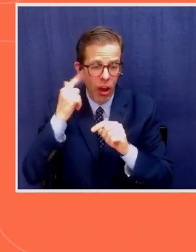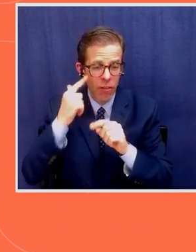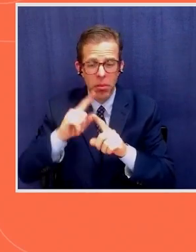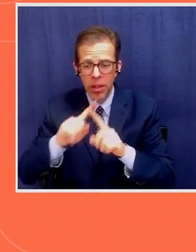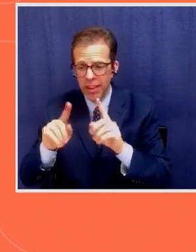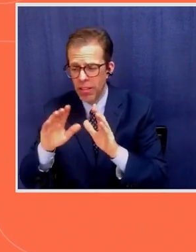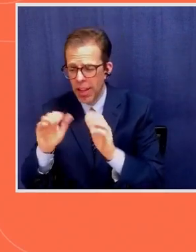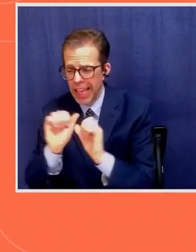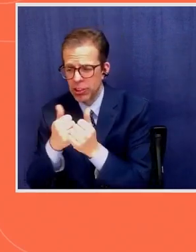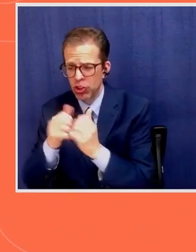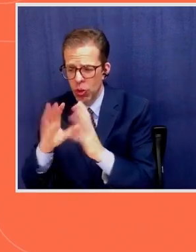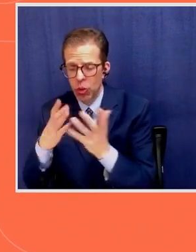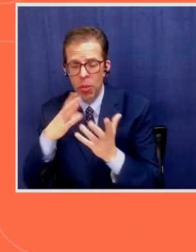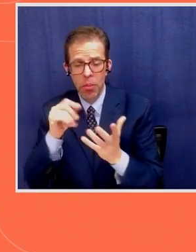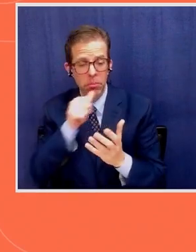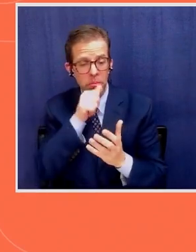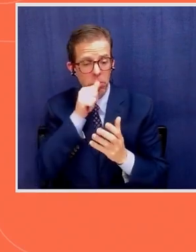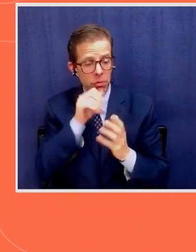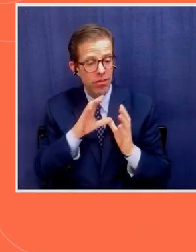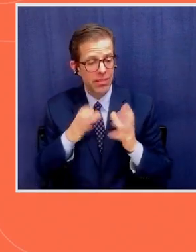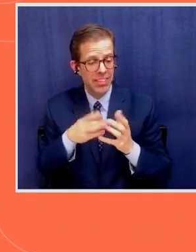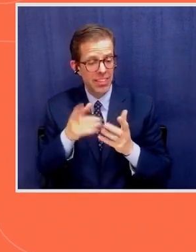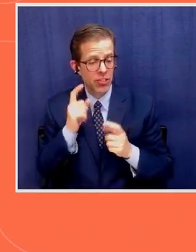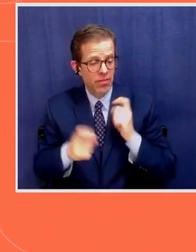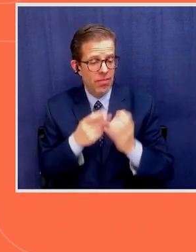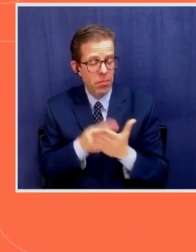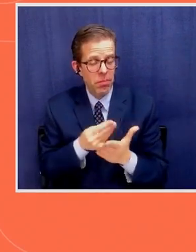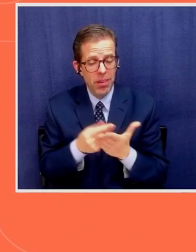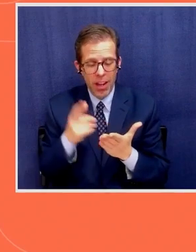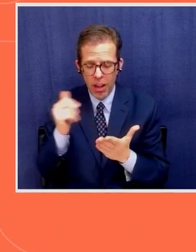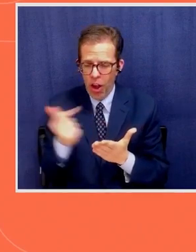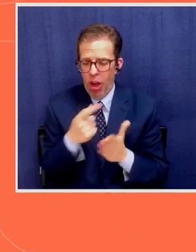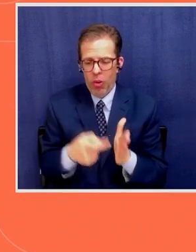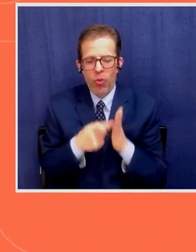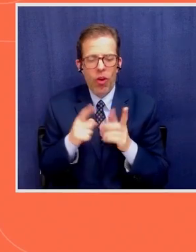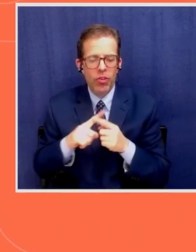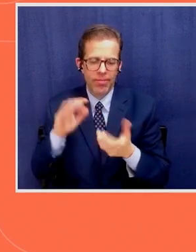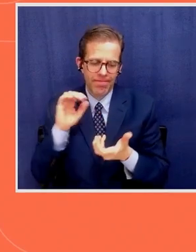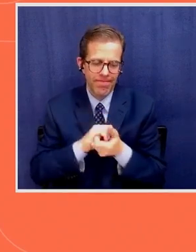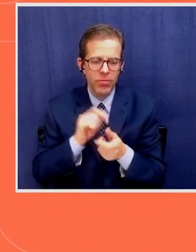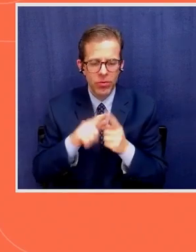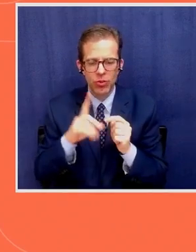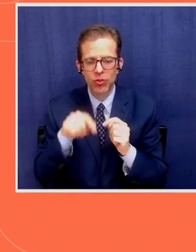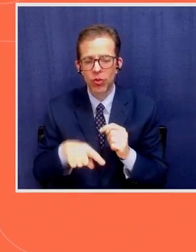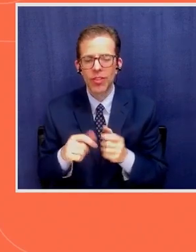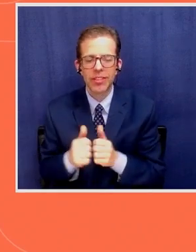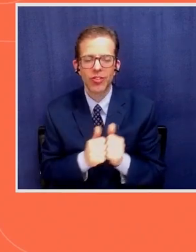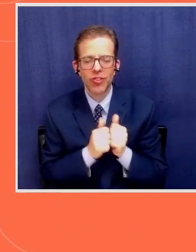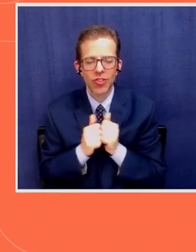it's going to take all of us to do this together. Thank you, Fia. Thank you so much.